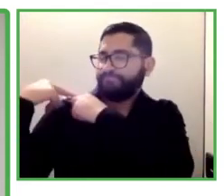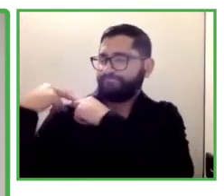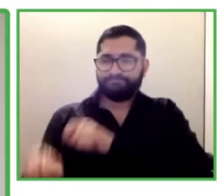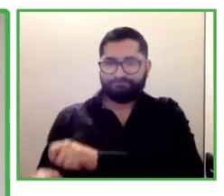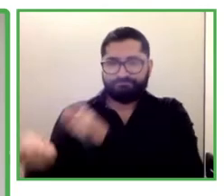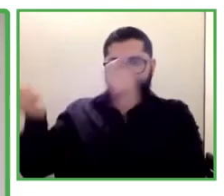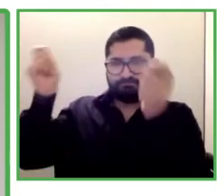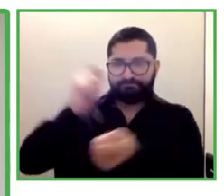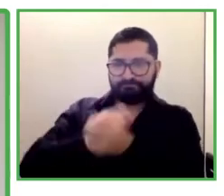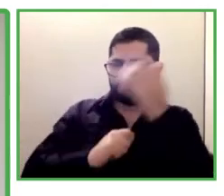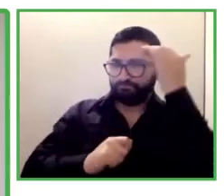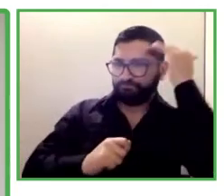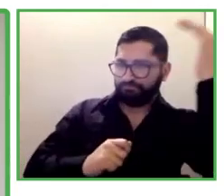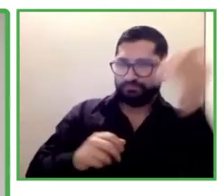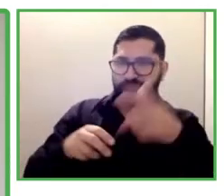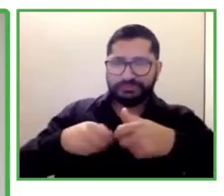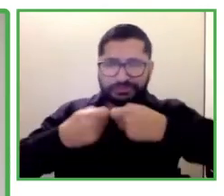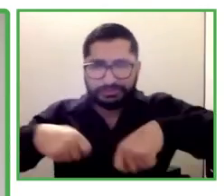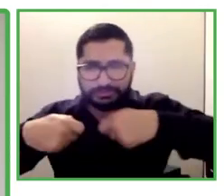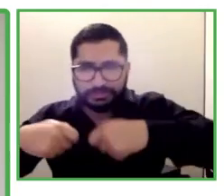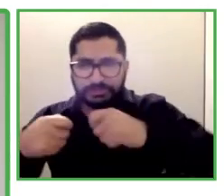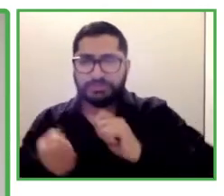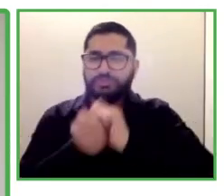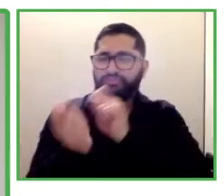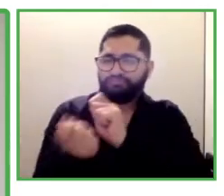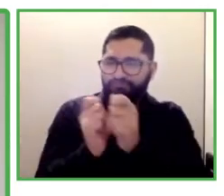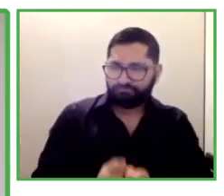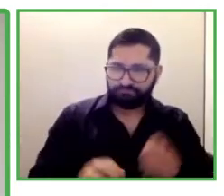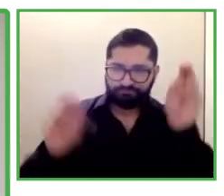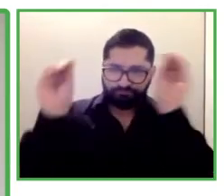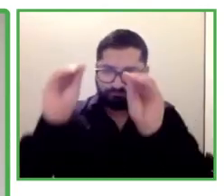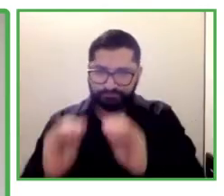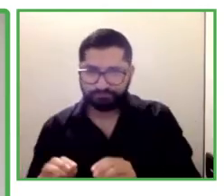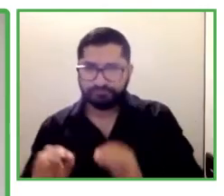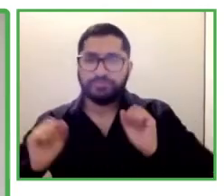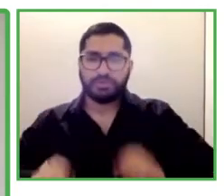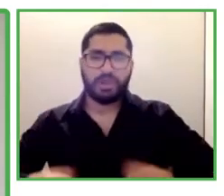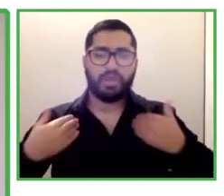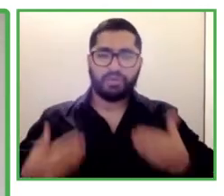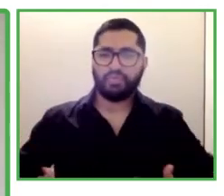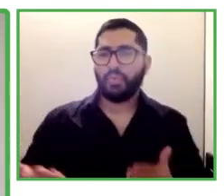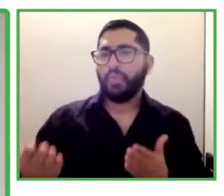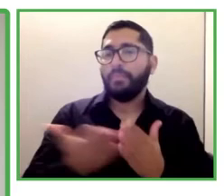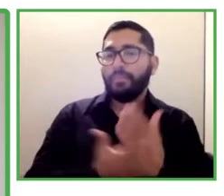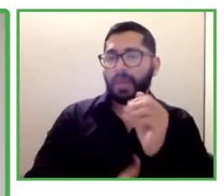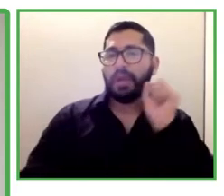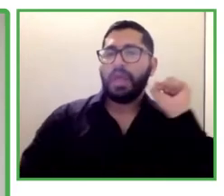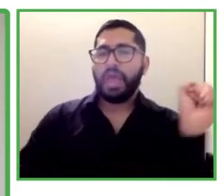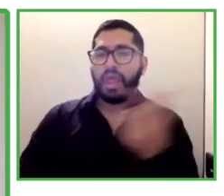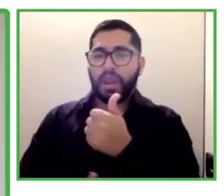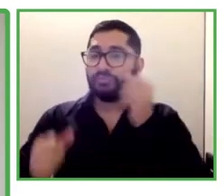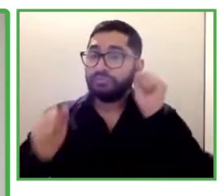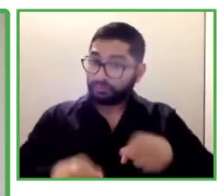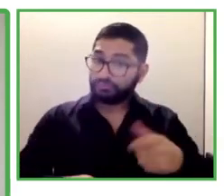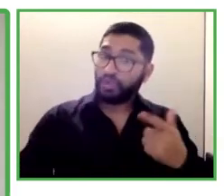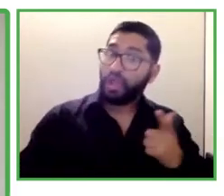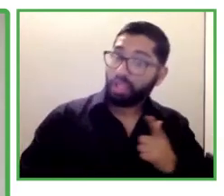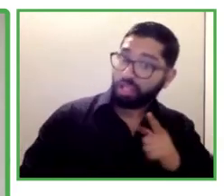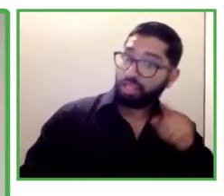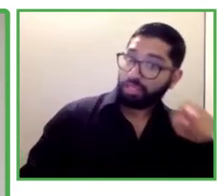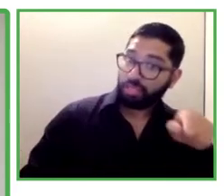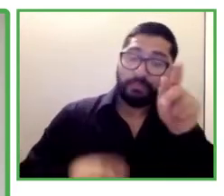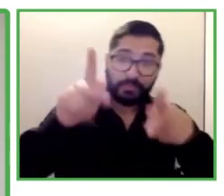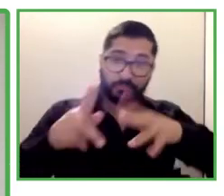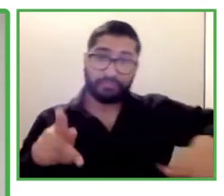all. With several colleagues all over the world, I co-lead a program called Impact Transfer. We support the replication